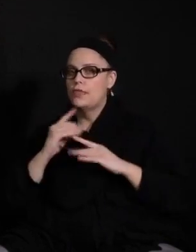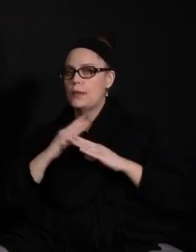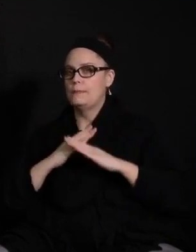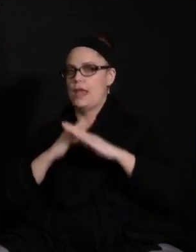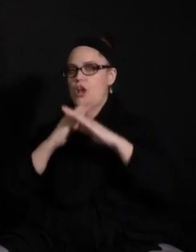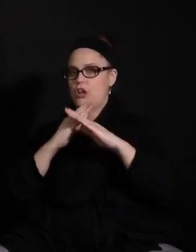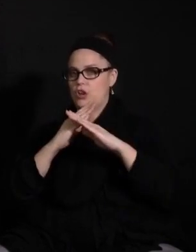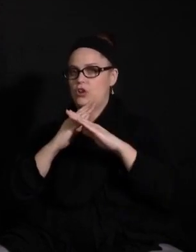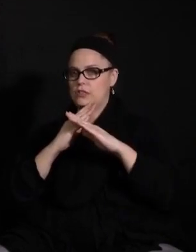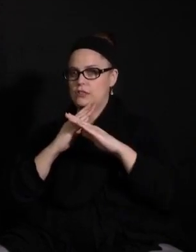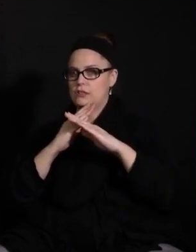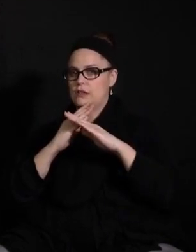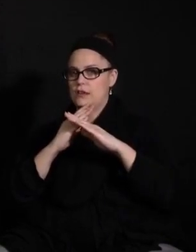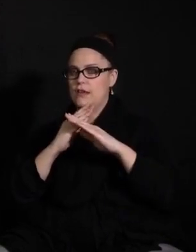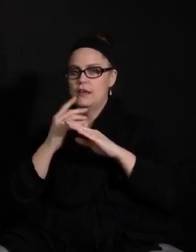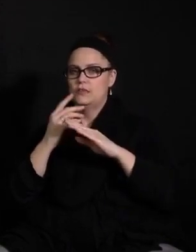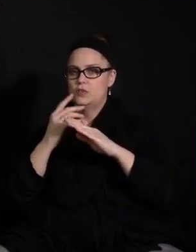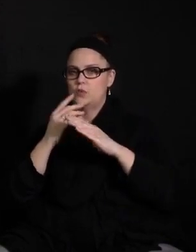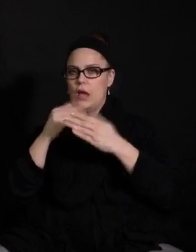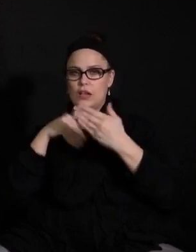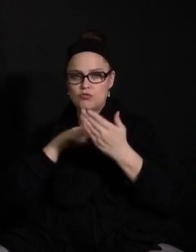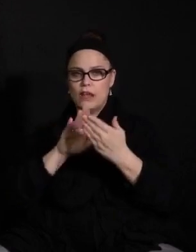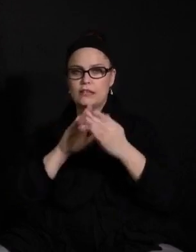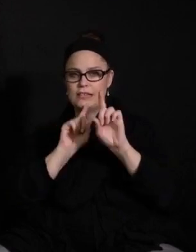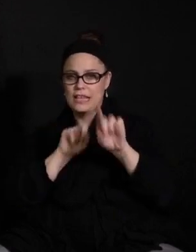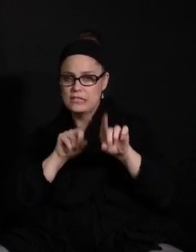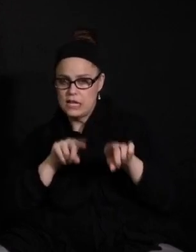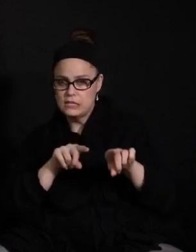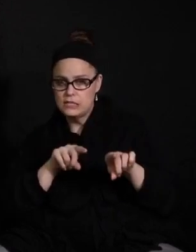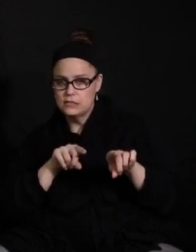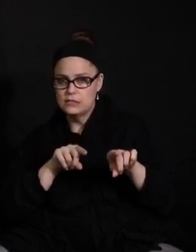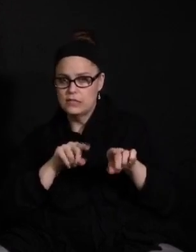consistent attendance and attendance and engagement with schools.